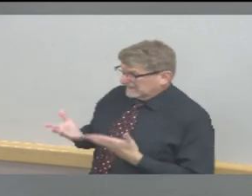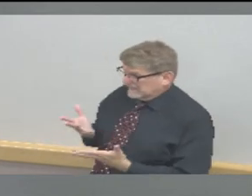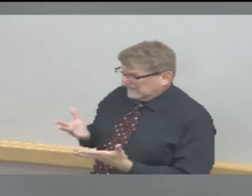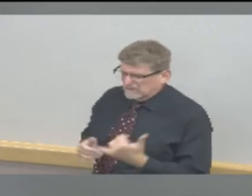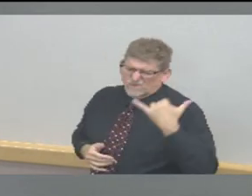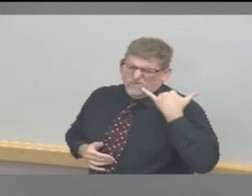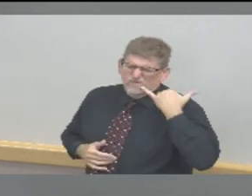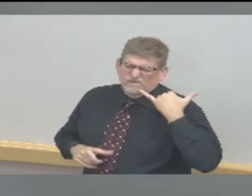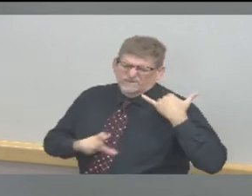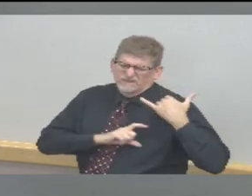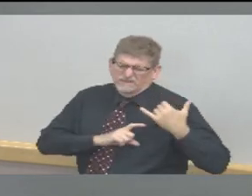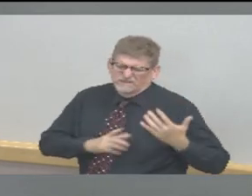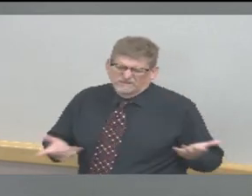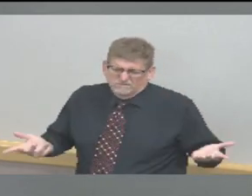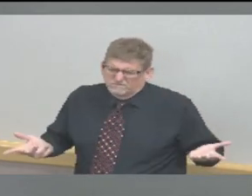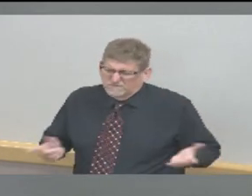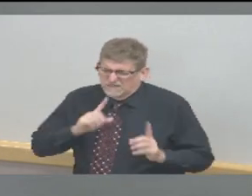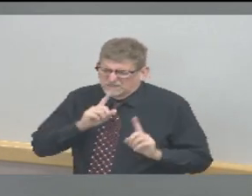any other situation.